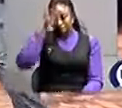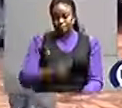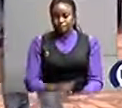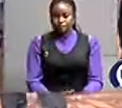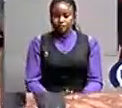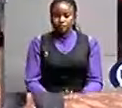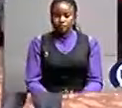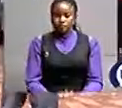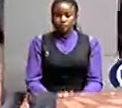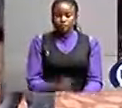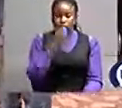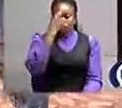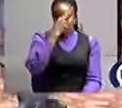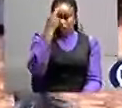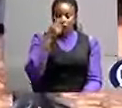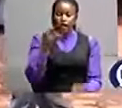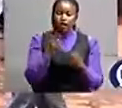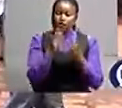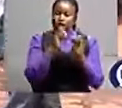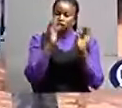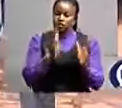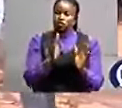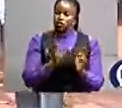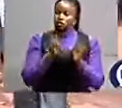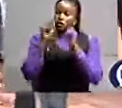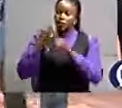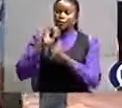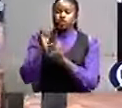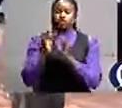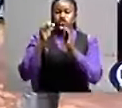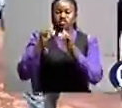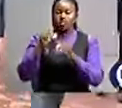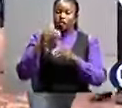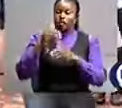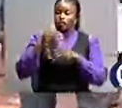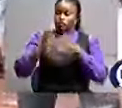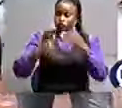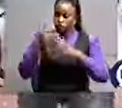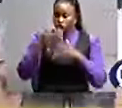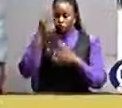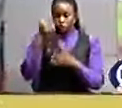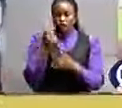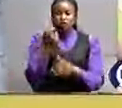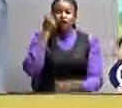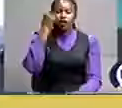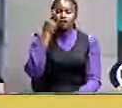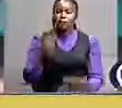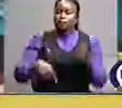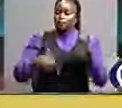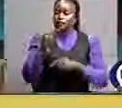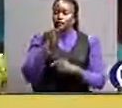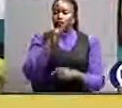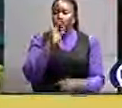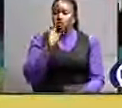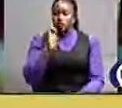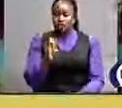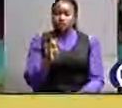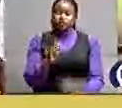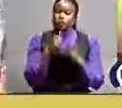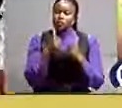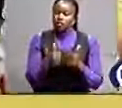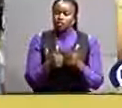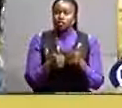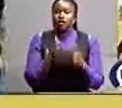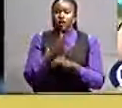Students and their teachers have stoned Jinja Progressive on learning they had passed the UCE with flying colors. This is after